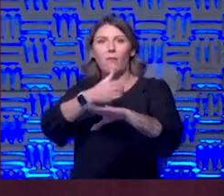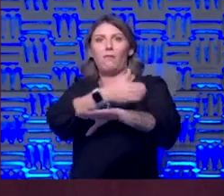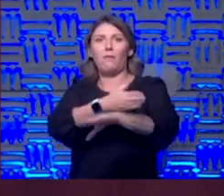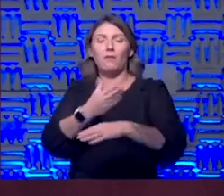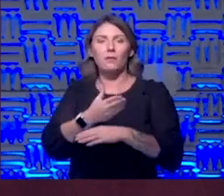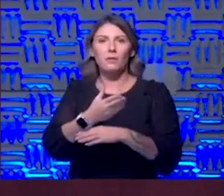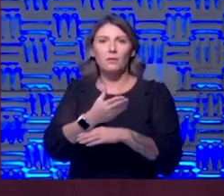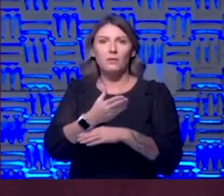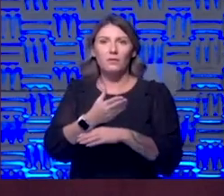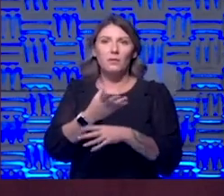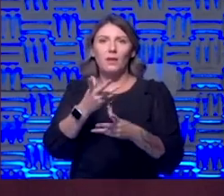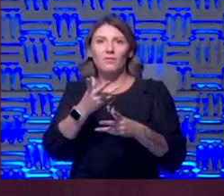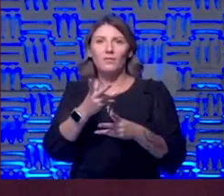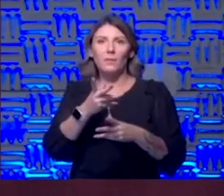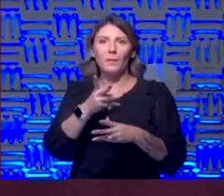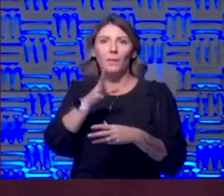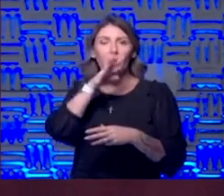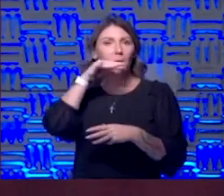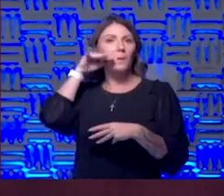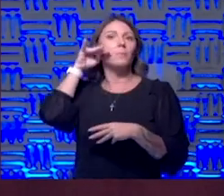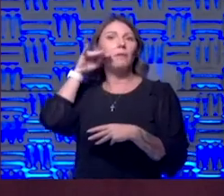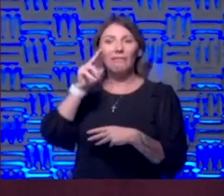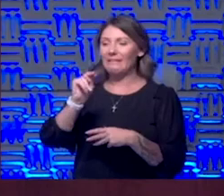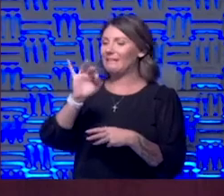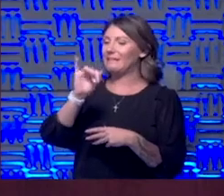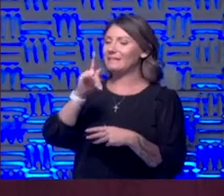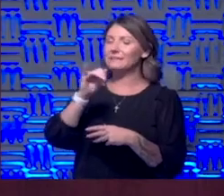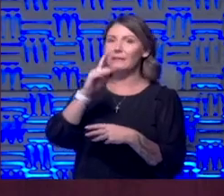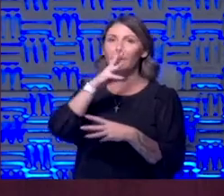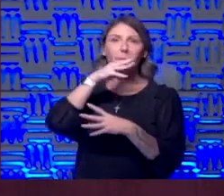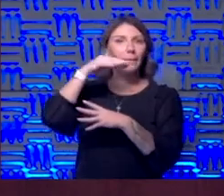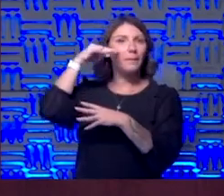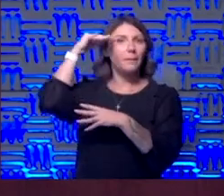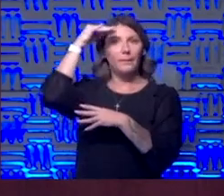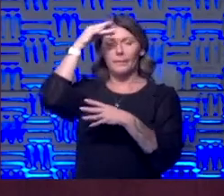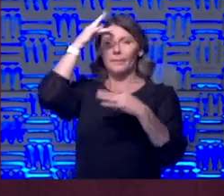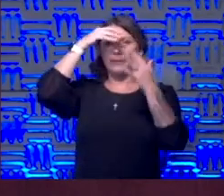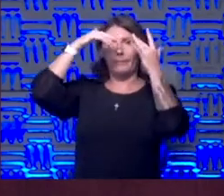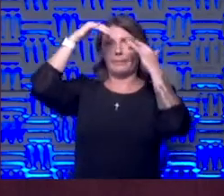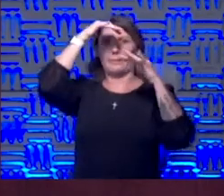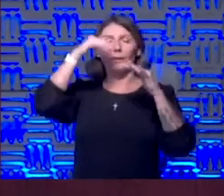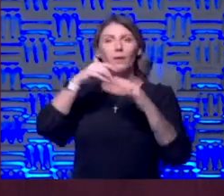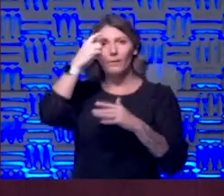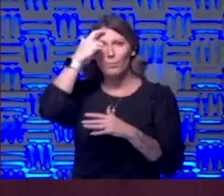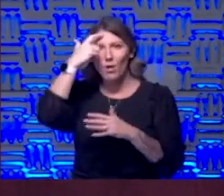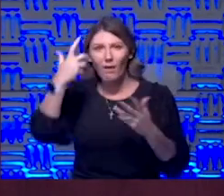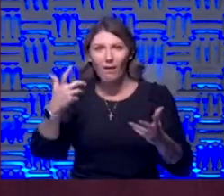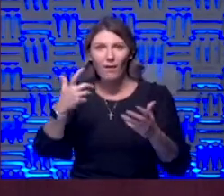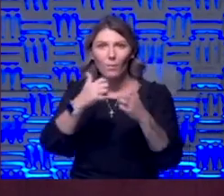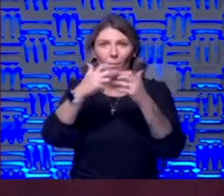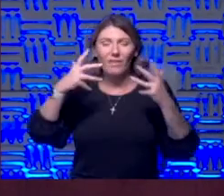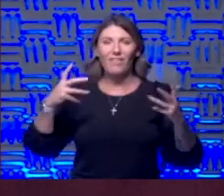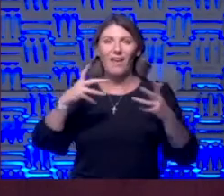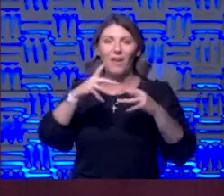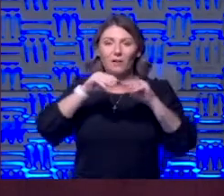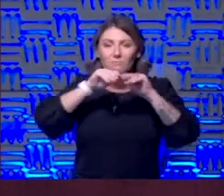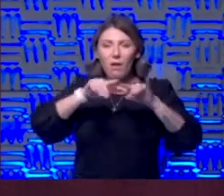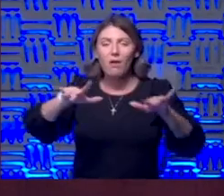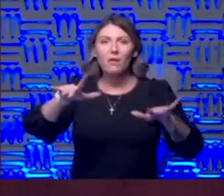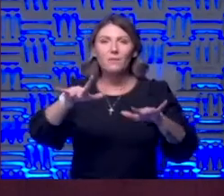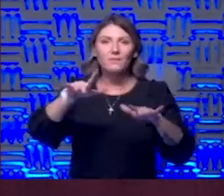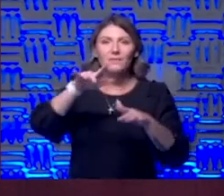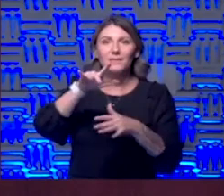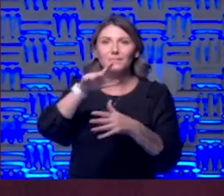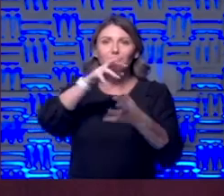of delivering nicotine to their brain without the adversity of the tobacco smoke however you know that's